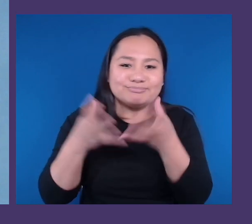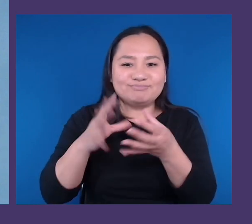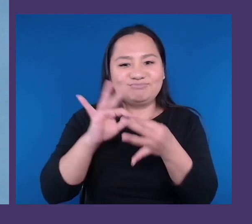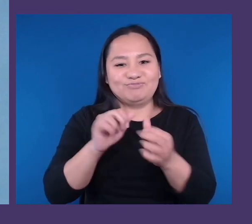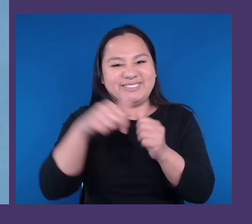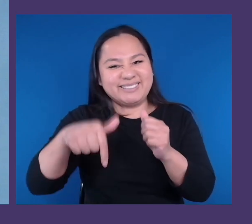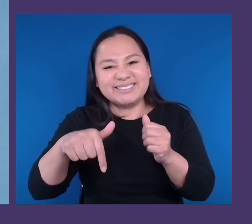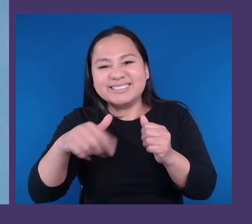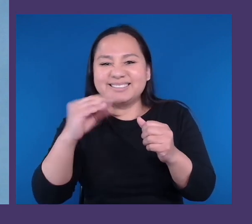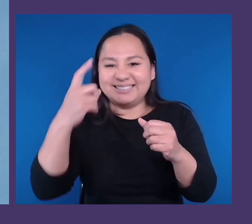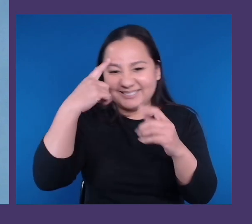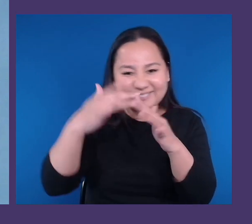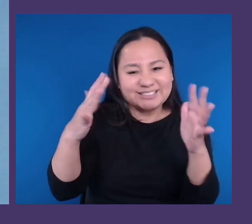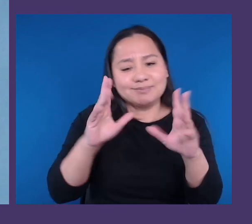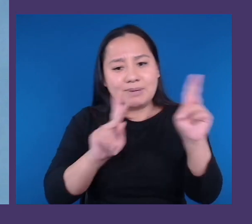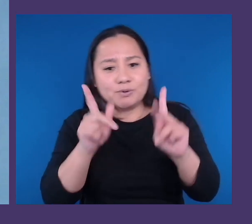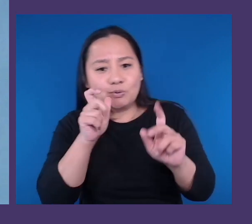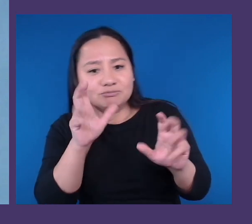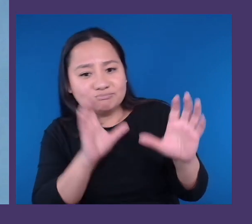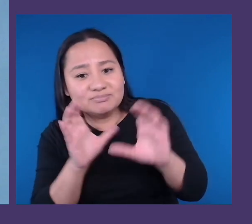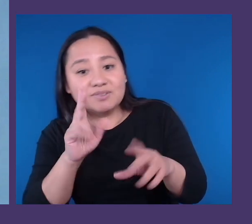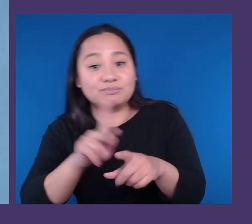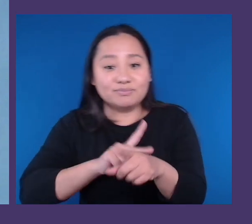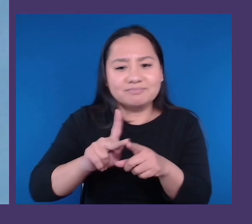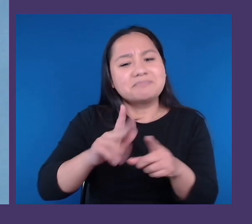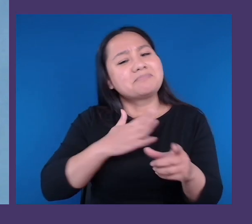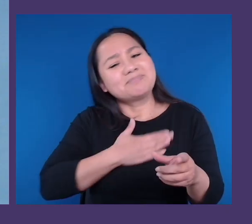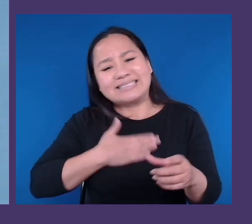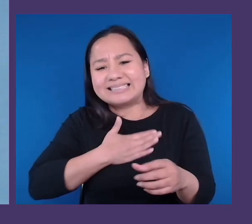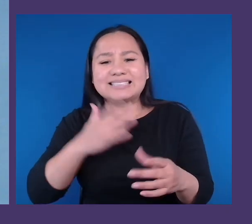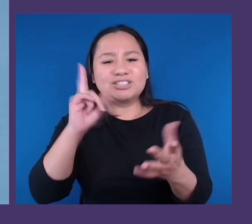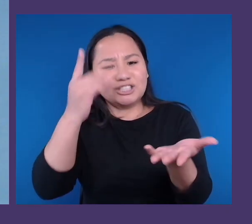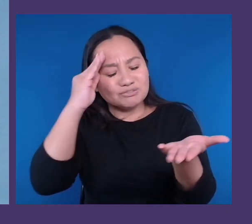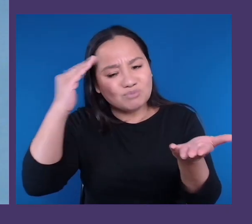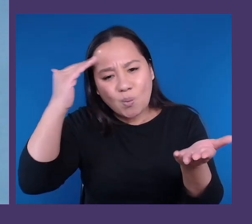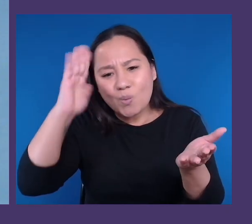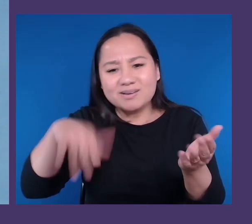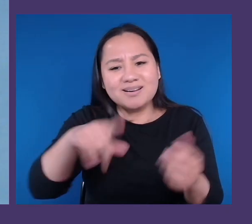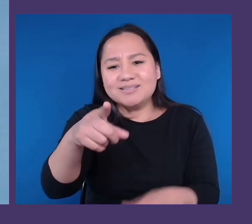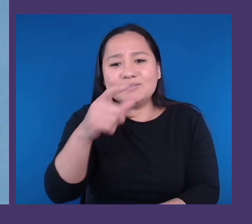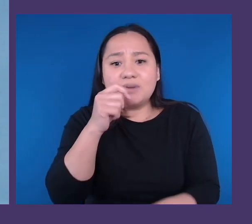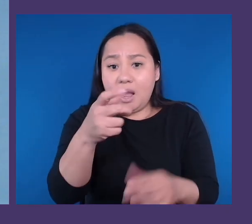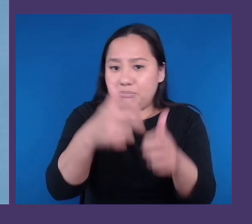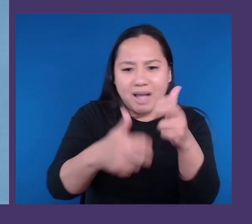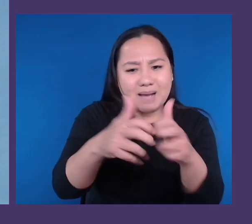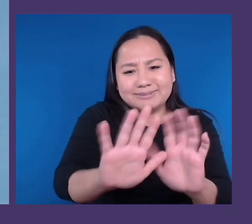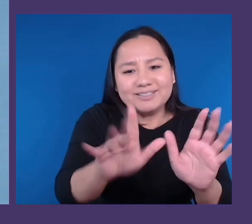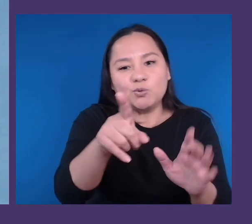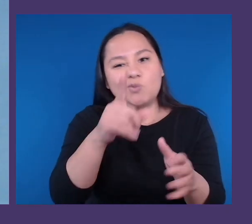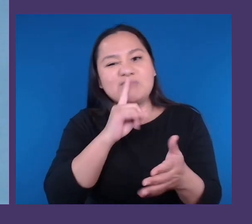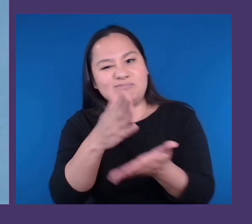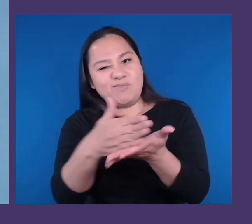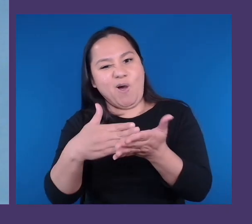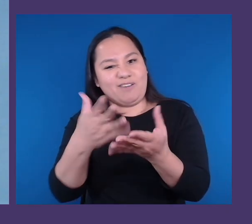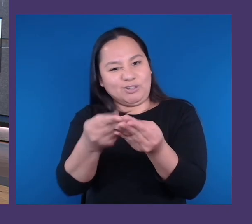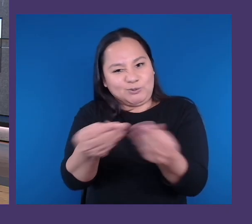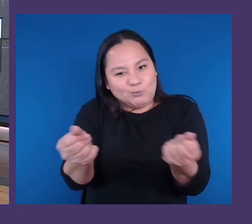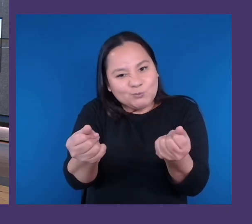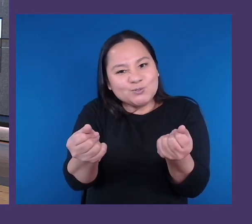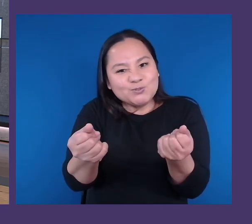please know that you are not a problem to be solved. You are a part of so many solutions. So, thank you for thinking differently.